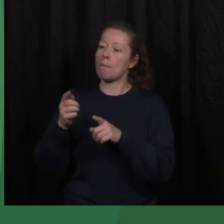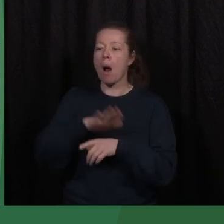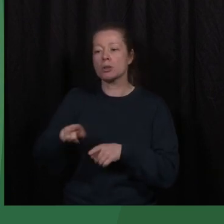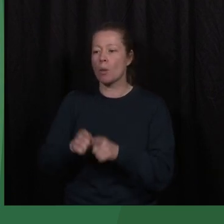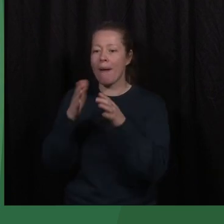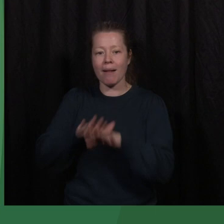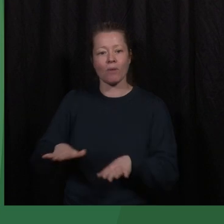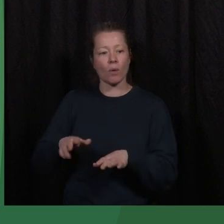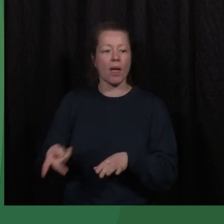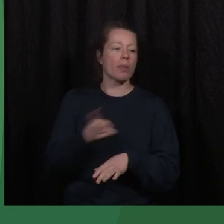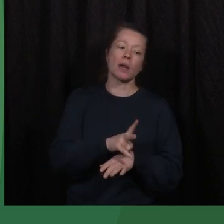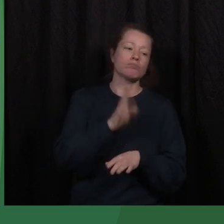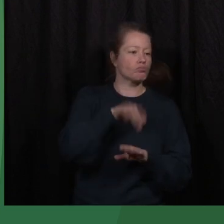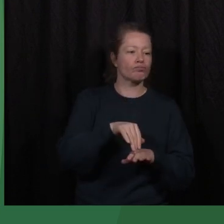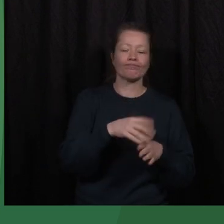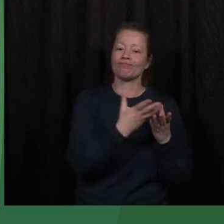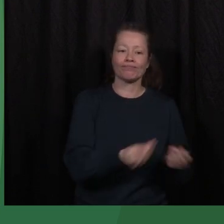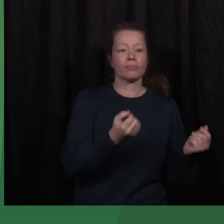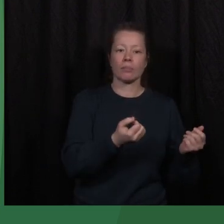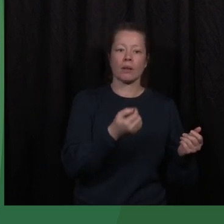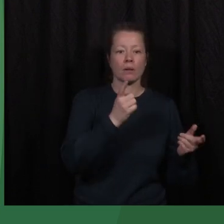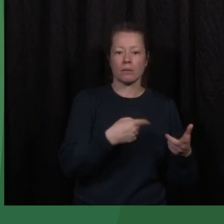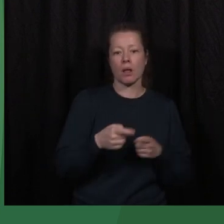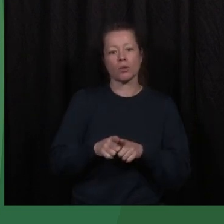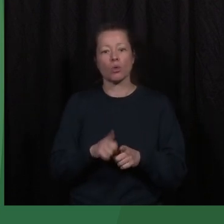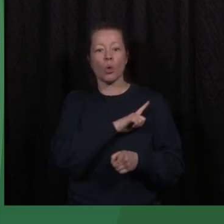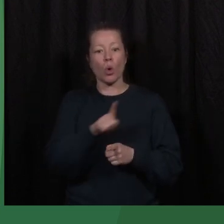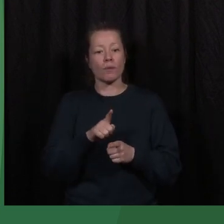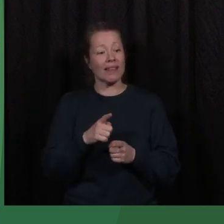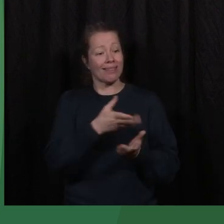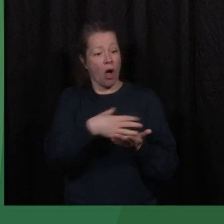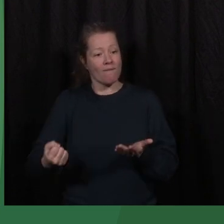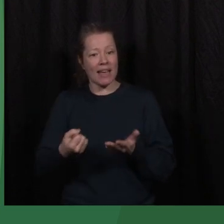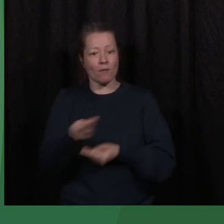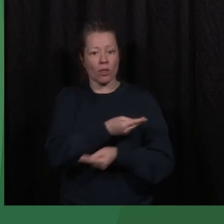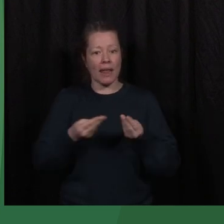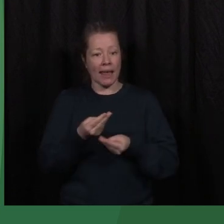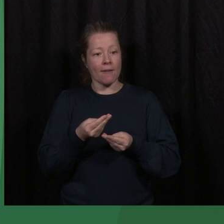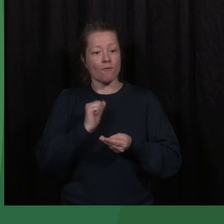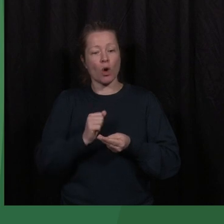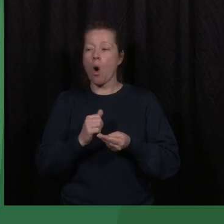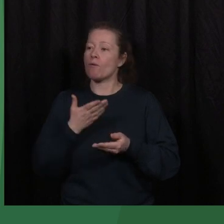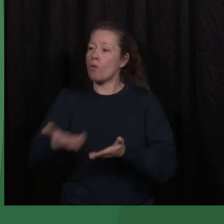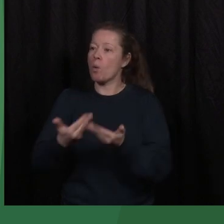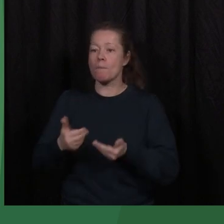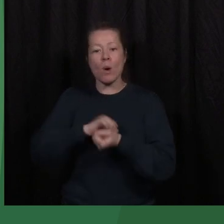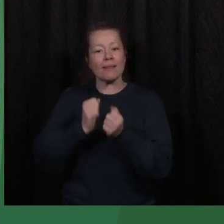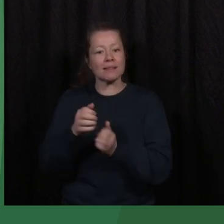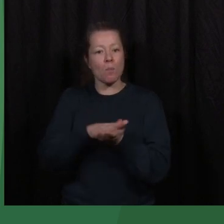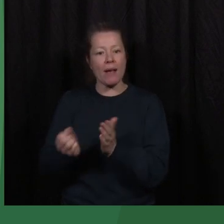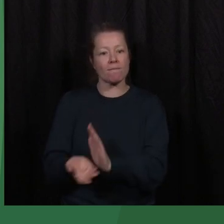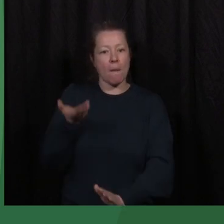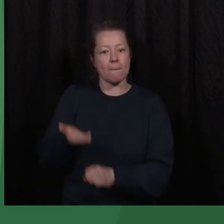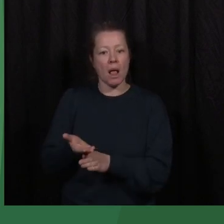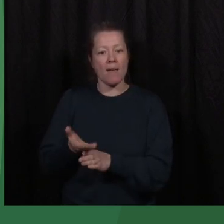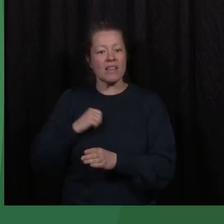collateral damage, when democratic nations defund humanitarian programs to score political points, when democratic nations betray children